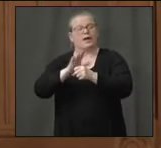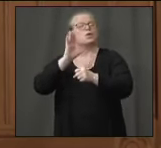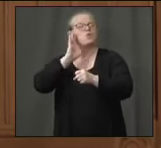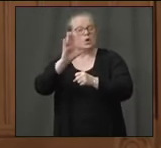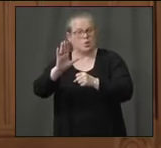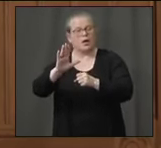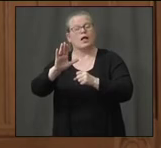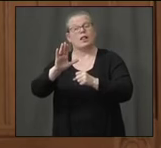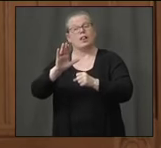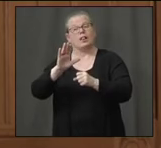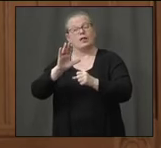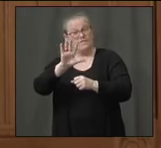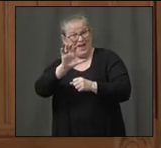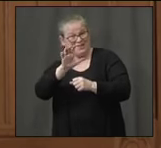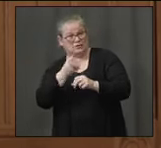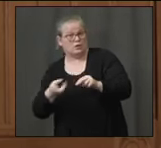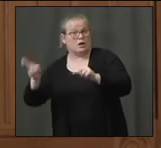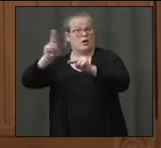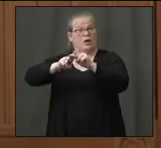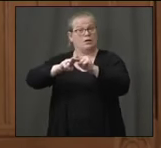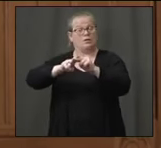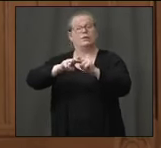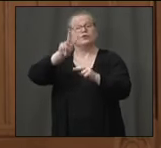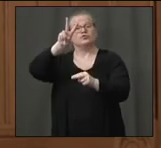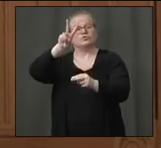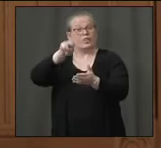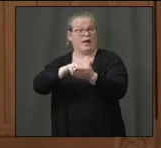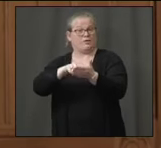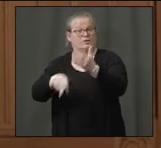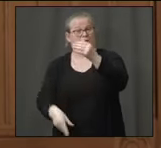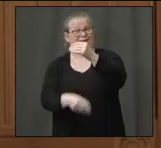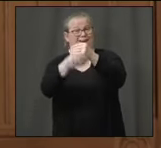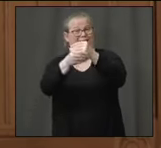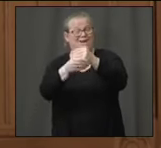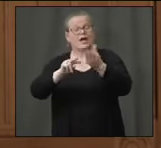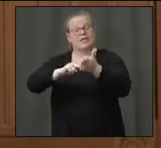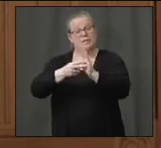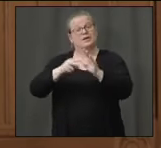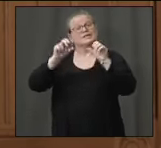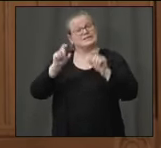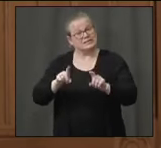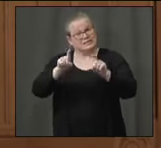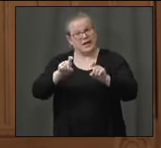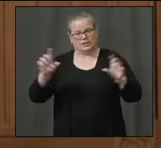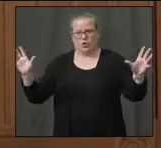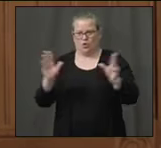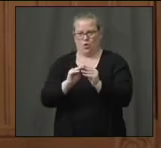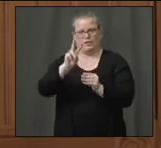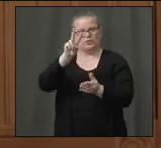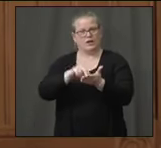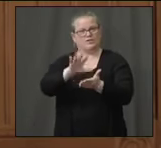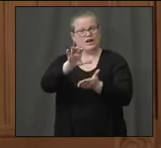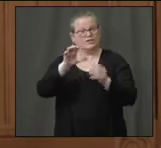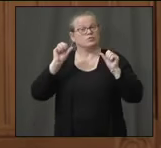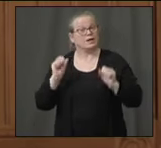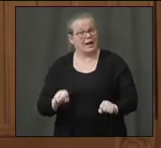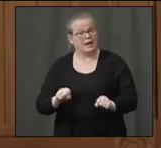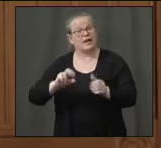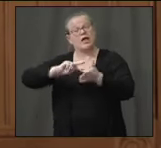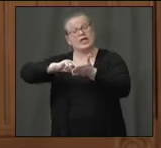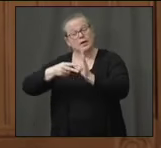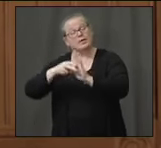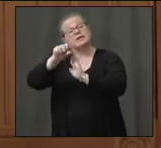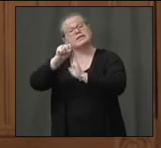our testing capability, in fact, will go up to 2,500. But the state will see in the immediate term an 80 percent increase